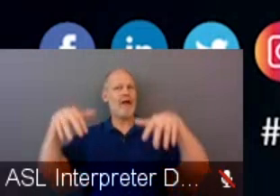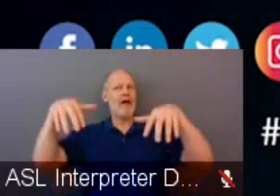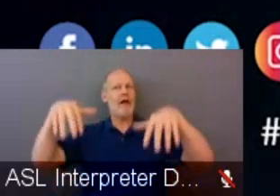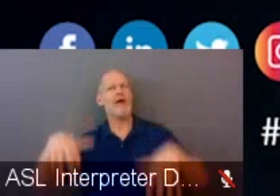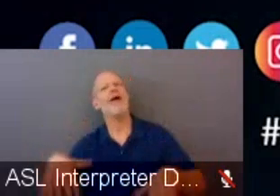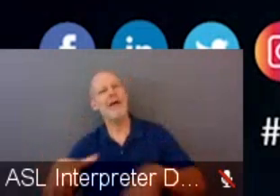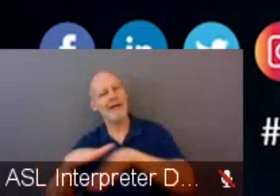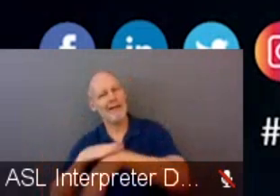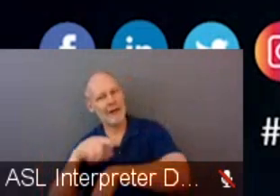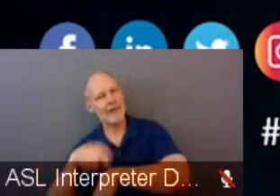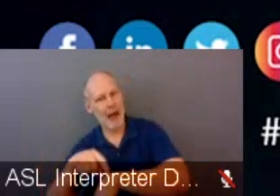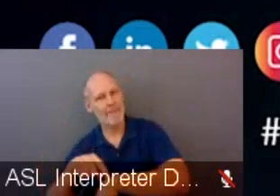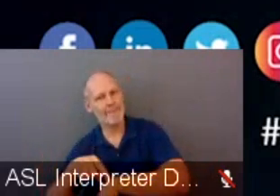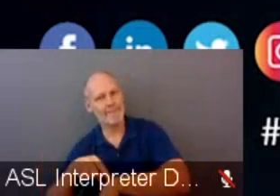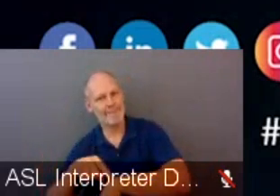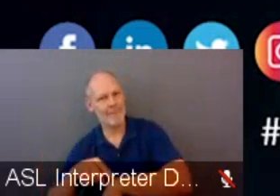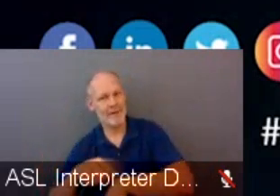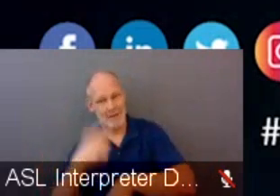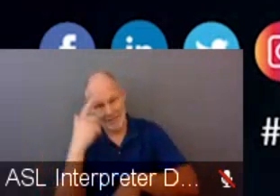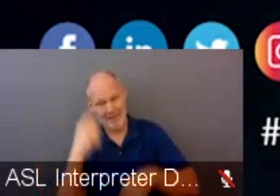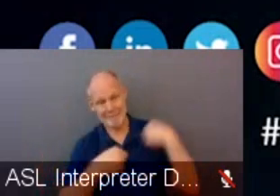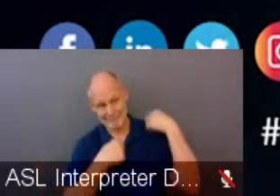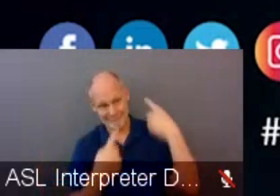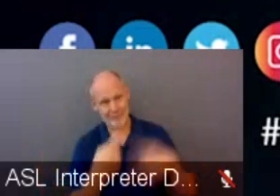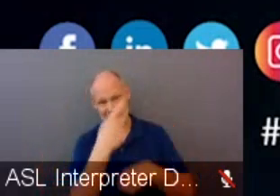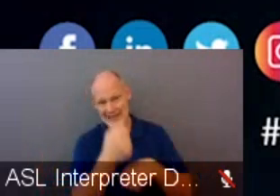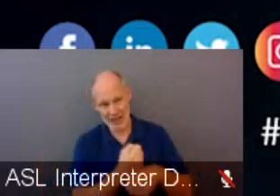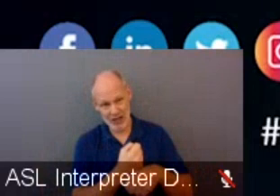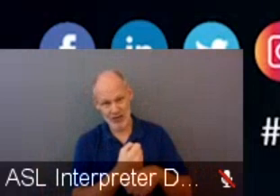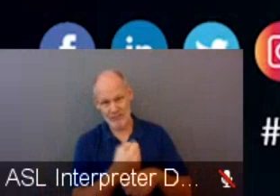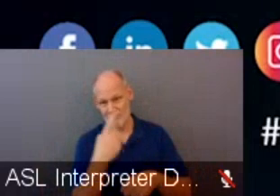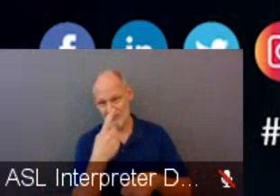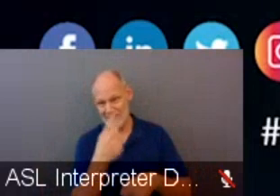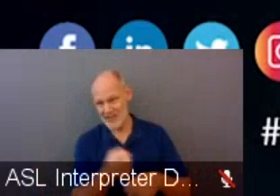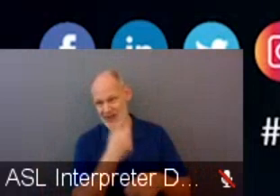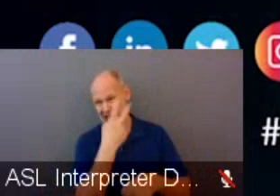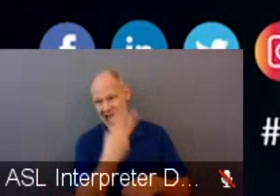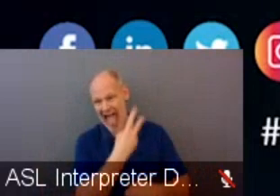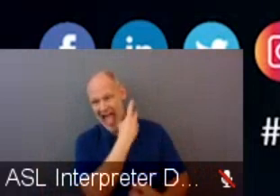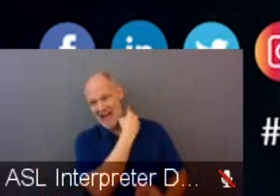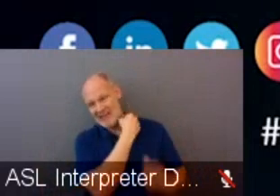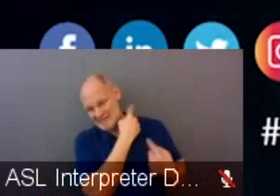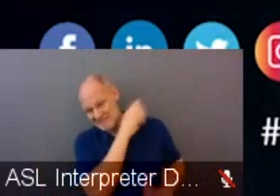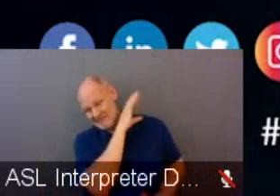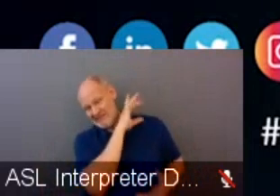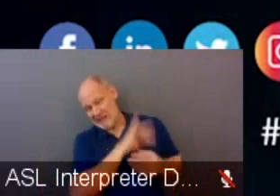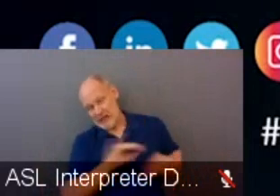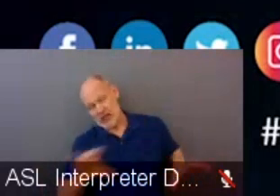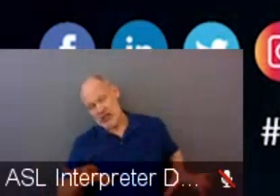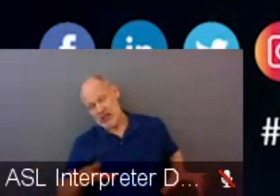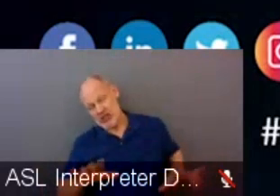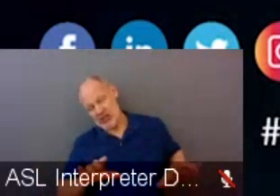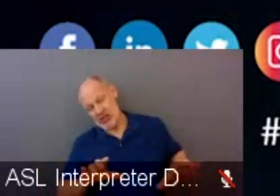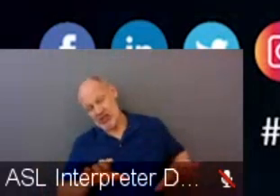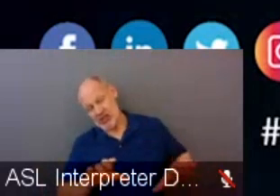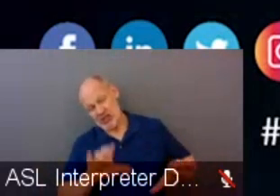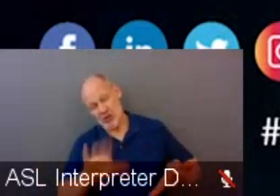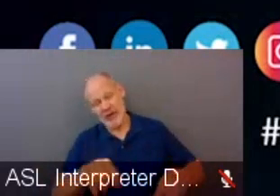which has done a lot to, I think, push the culture of inclusion